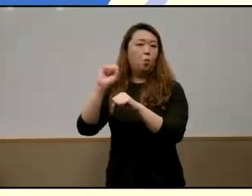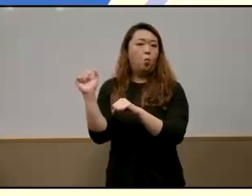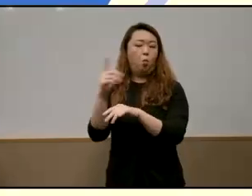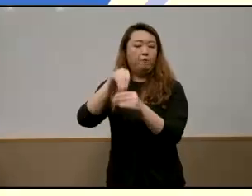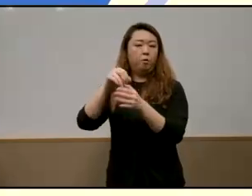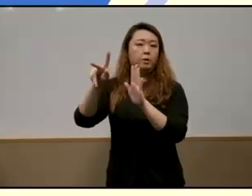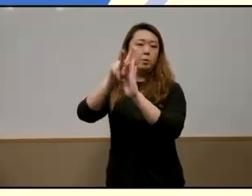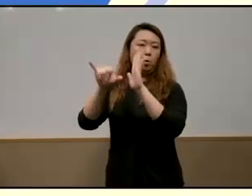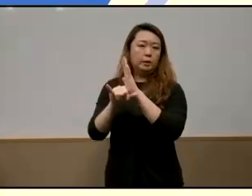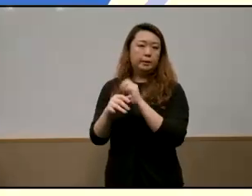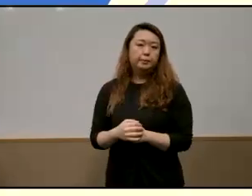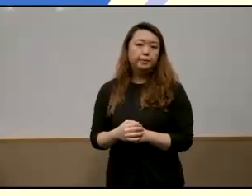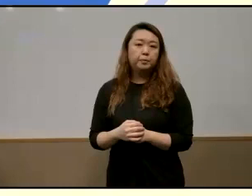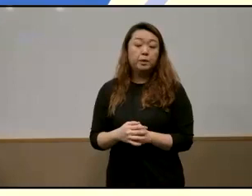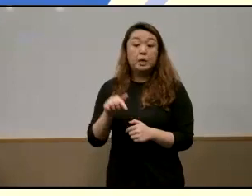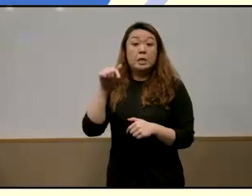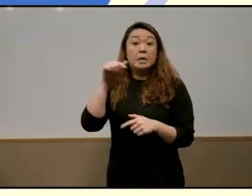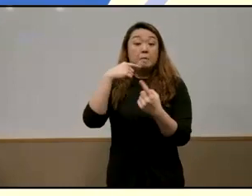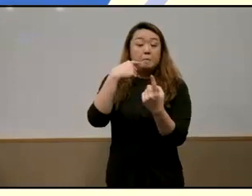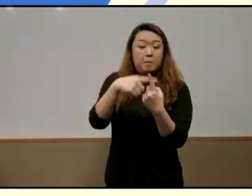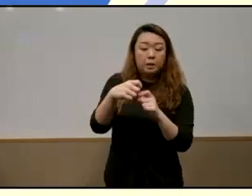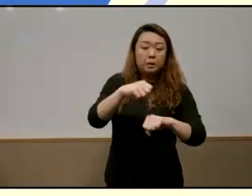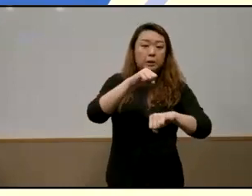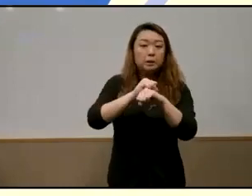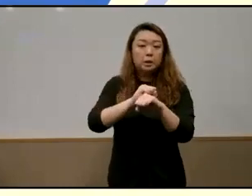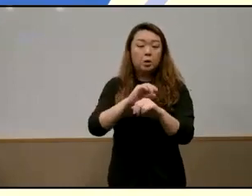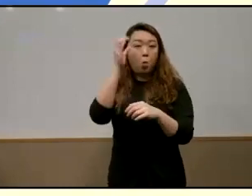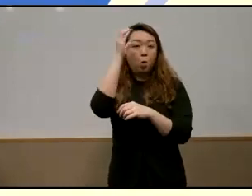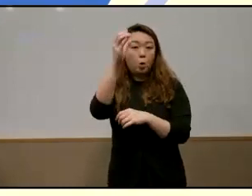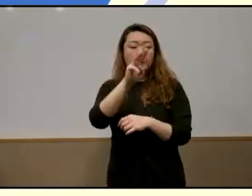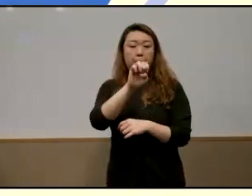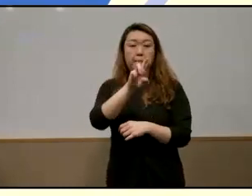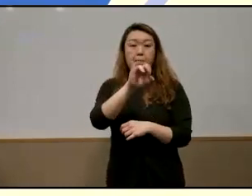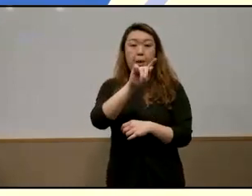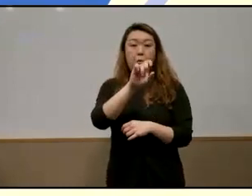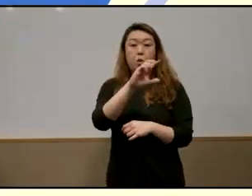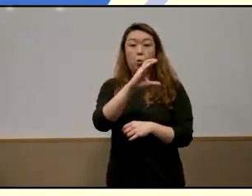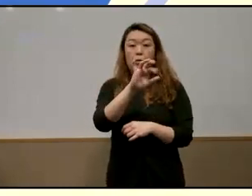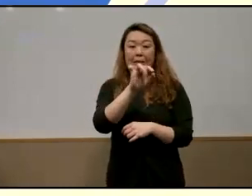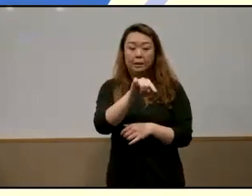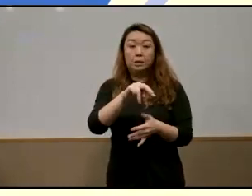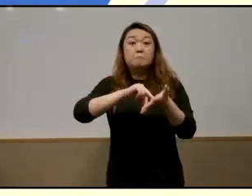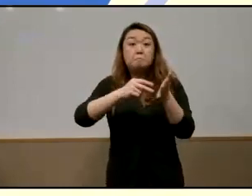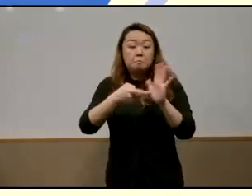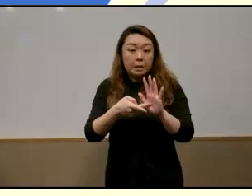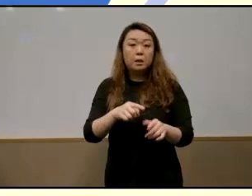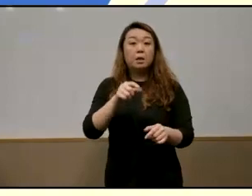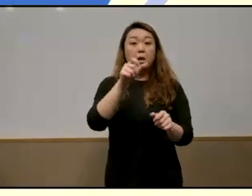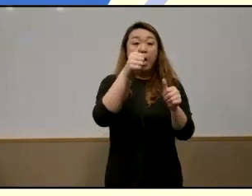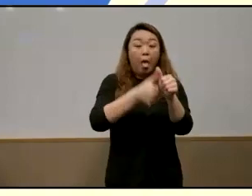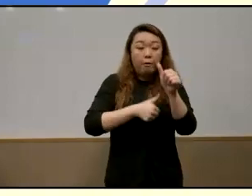concept of meritocracy so singaporean meritocracy goes something like this that it suggests that any individual regardless of background